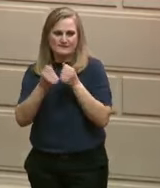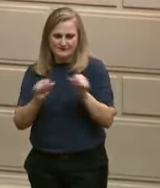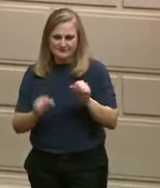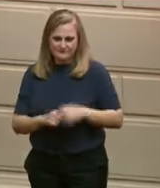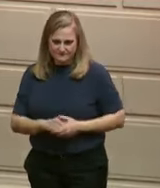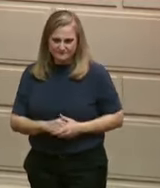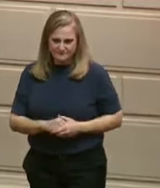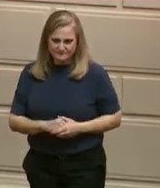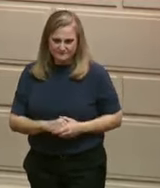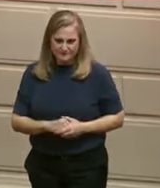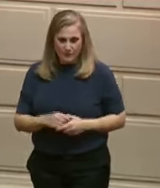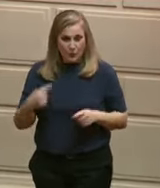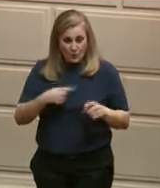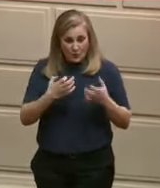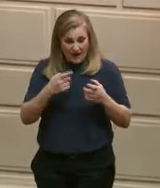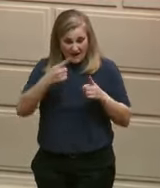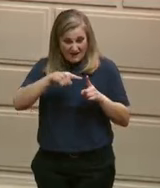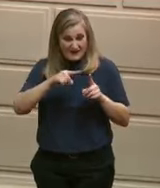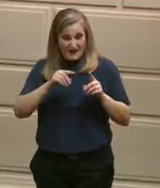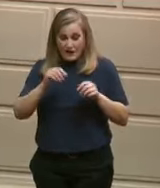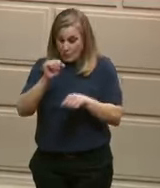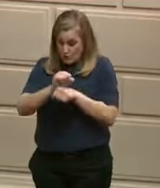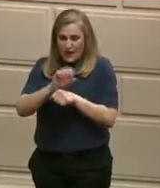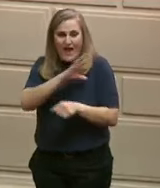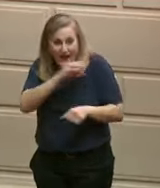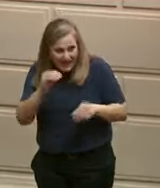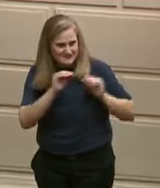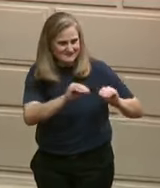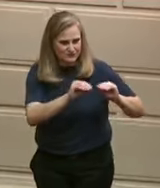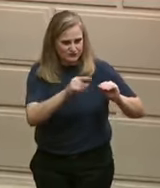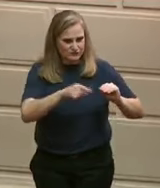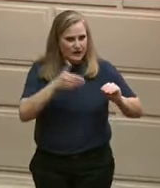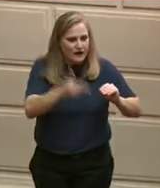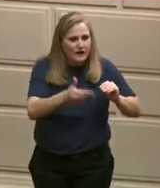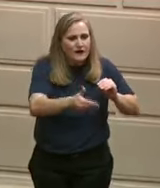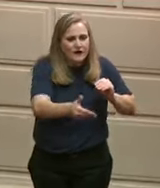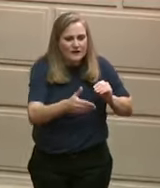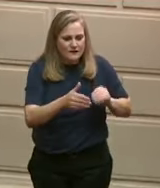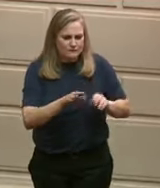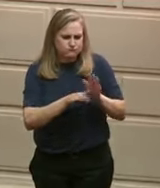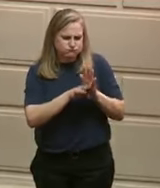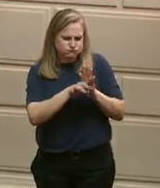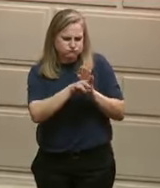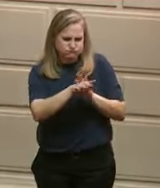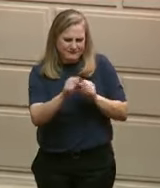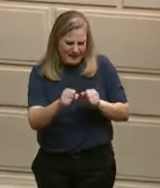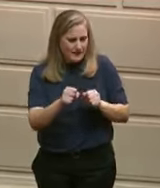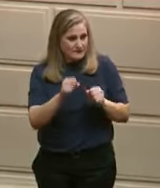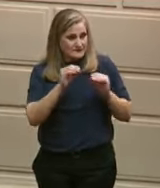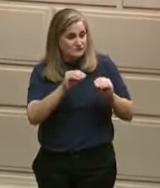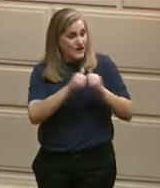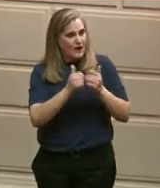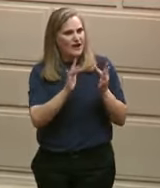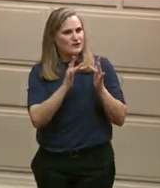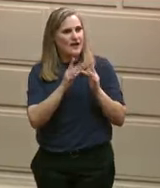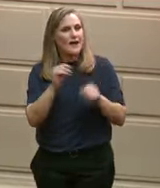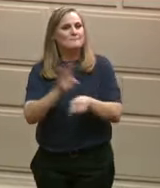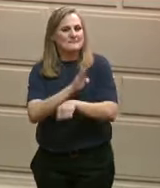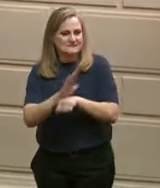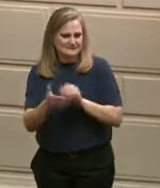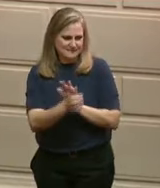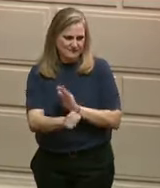professionals with the technical and business skills to meet the cybersecurity challenges of the 21st